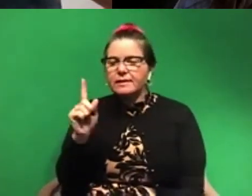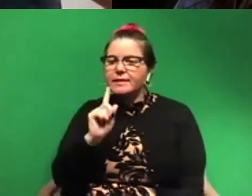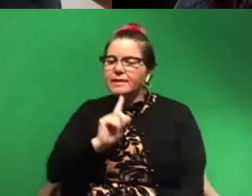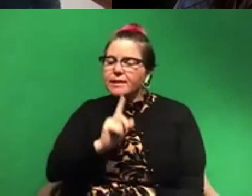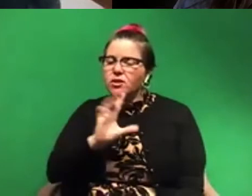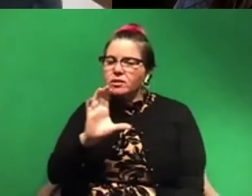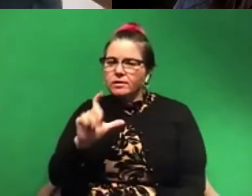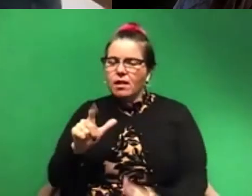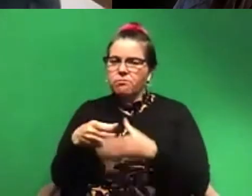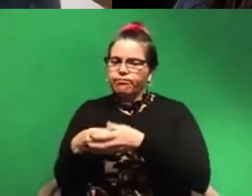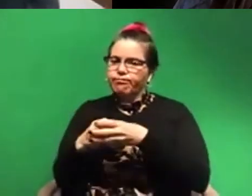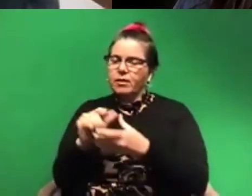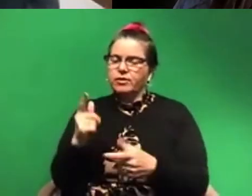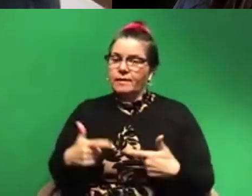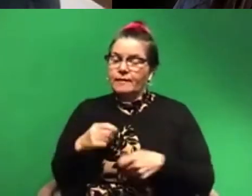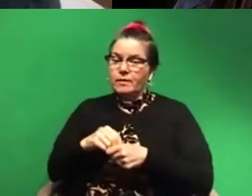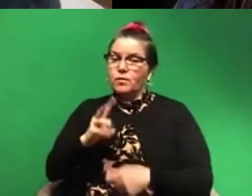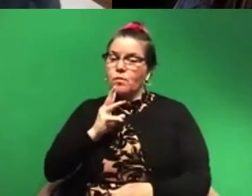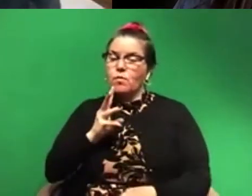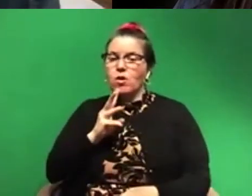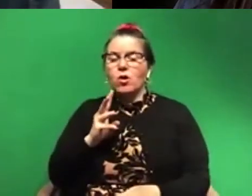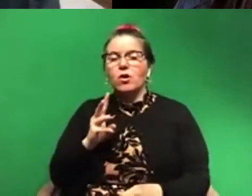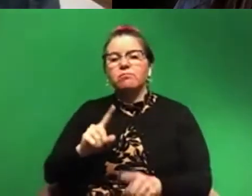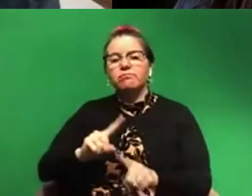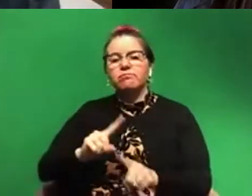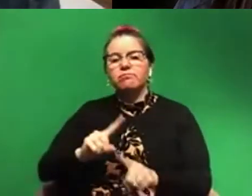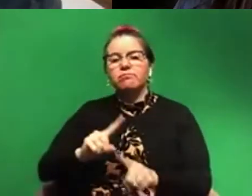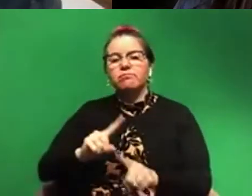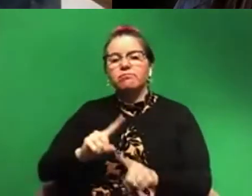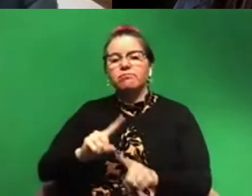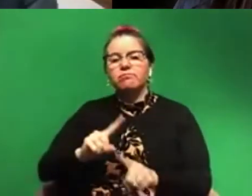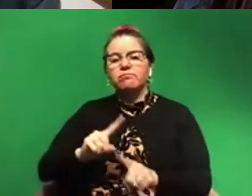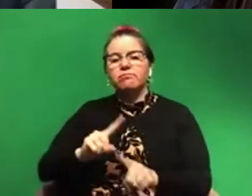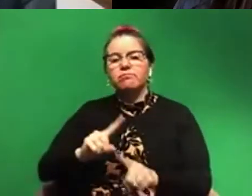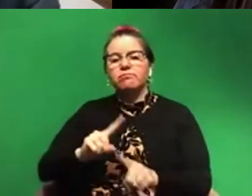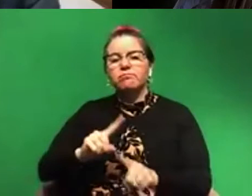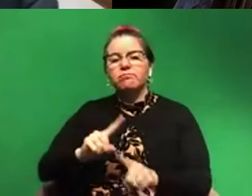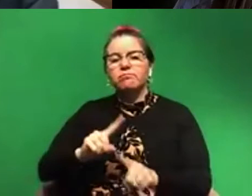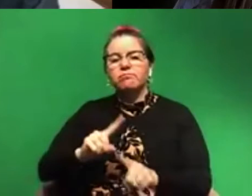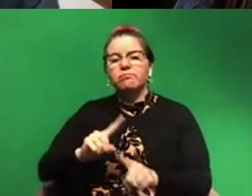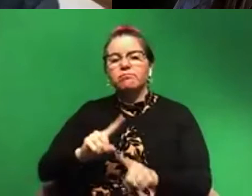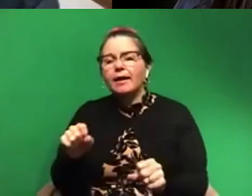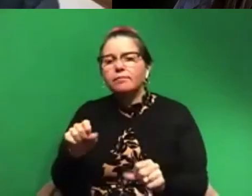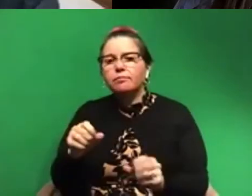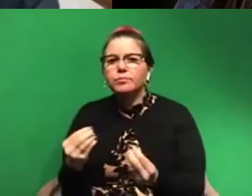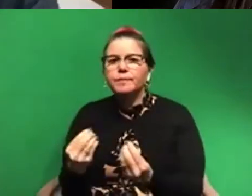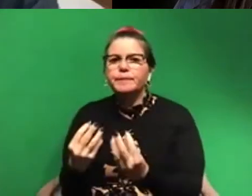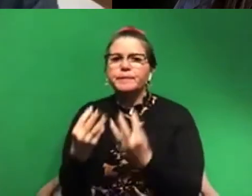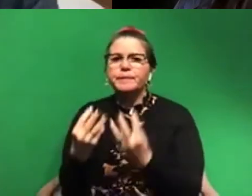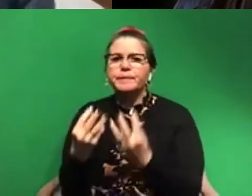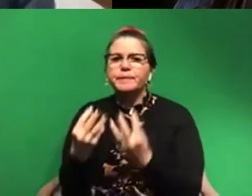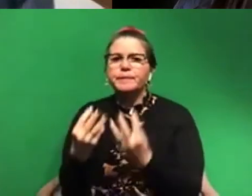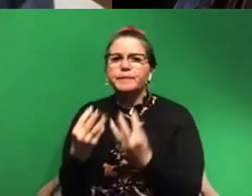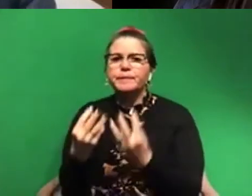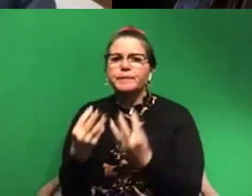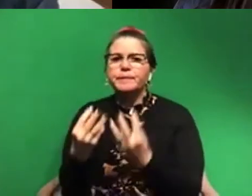There's a whole bunch of species that can do that. Um, and they generate, um, bioluminescence themselves